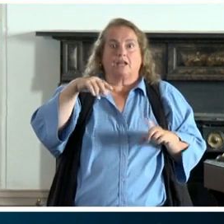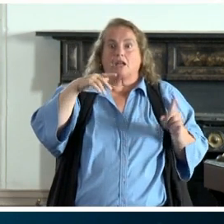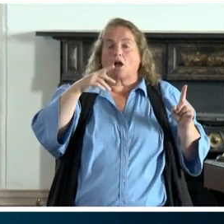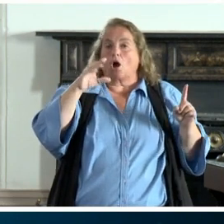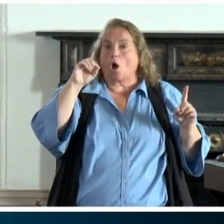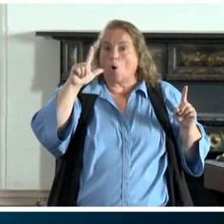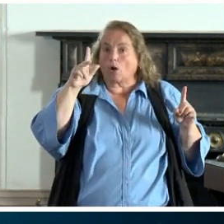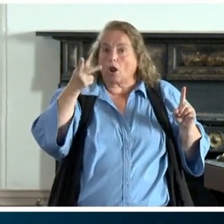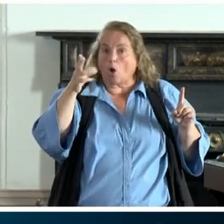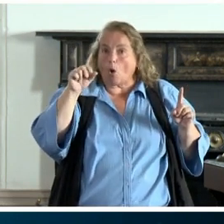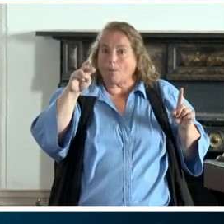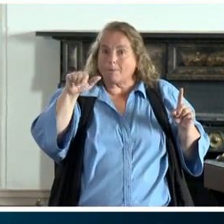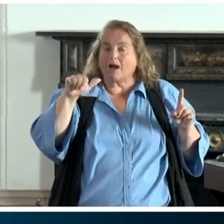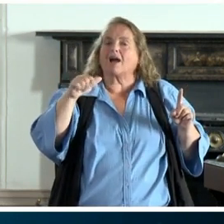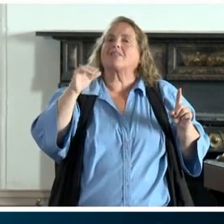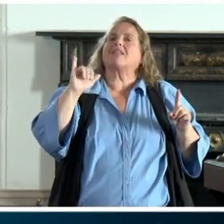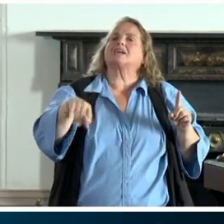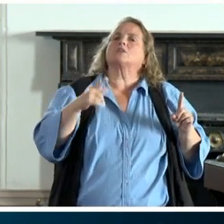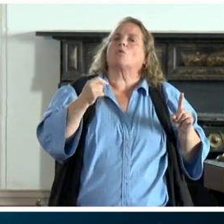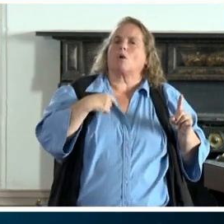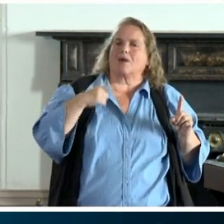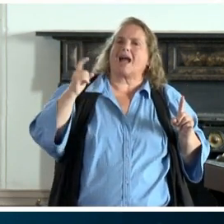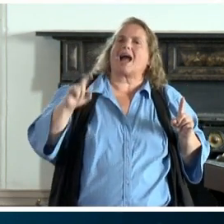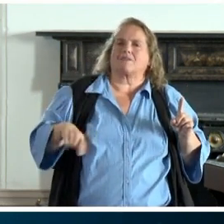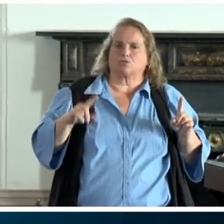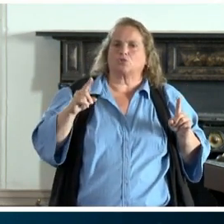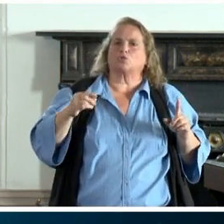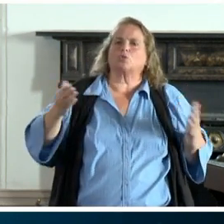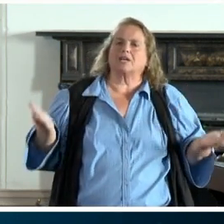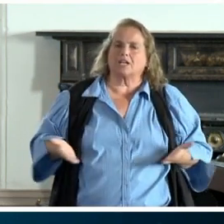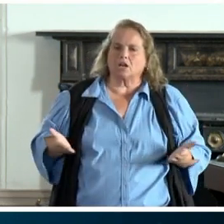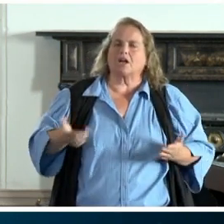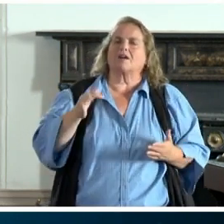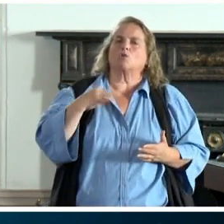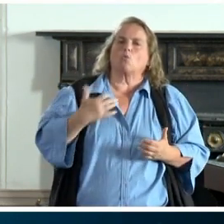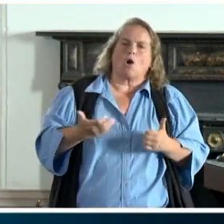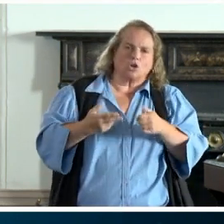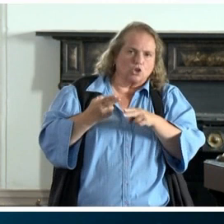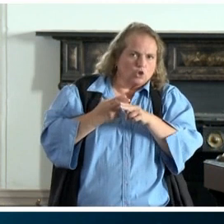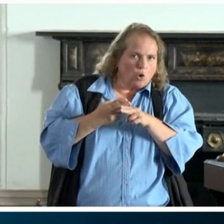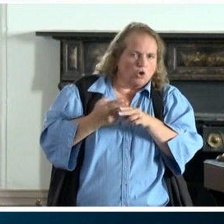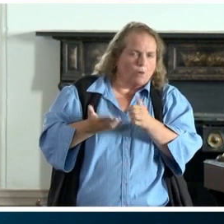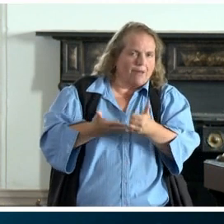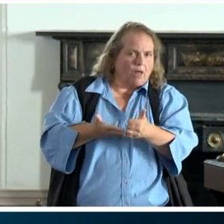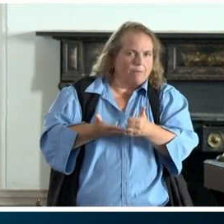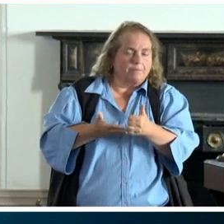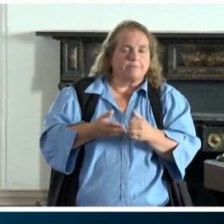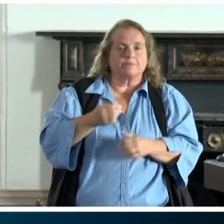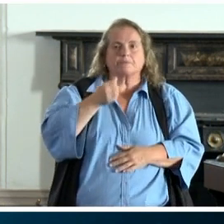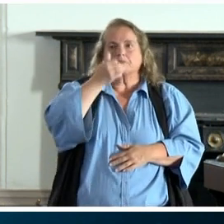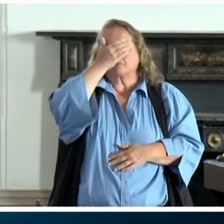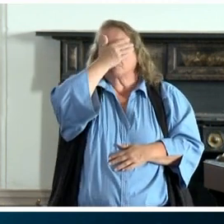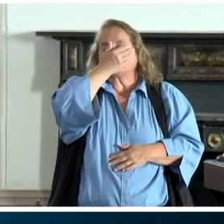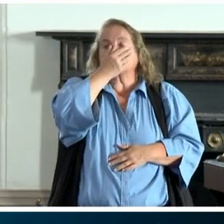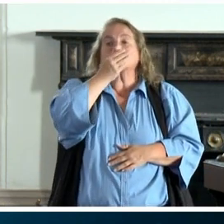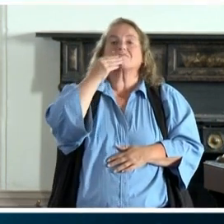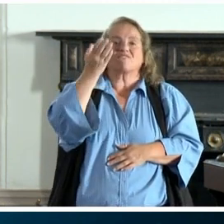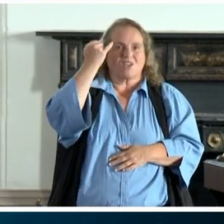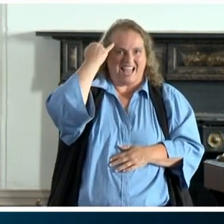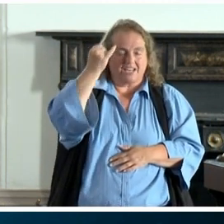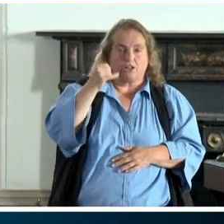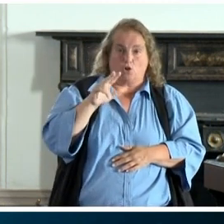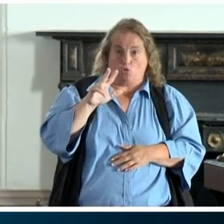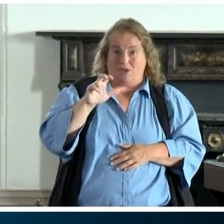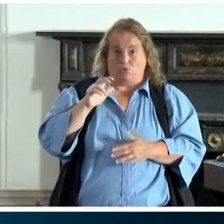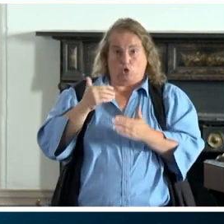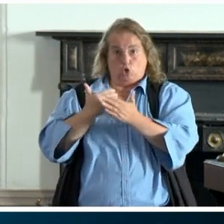we have to do here if we want short-term help. To give you an idea, 300 new employees, if we did